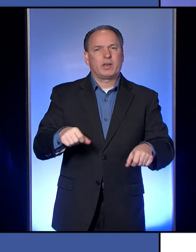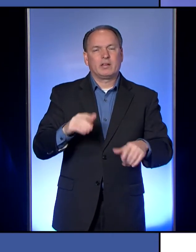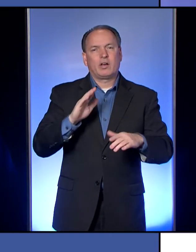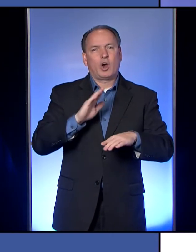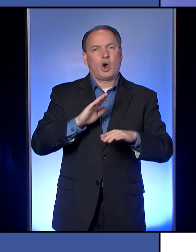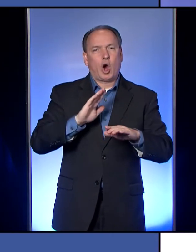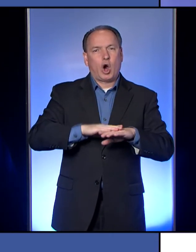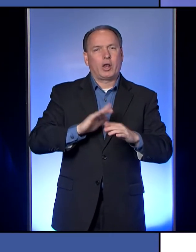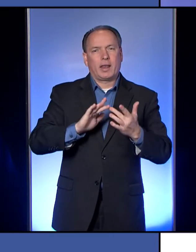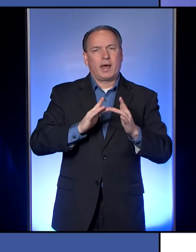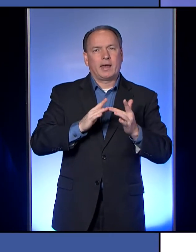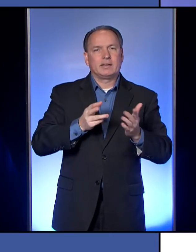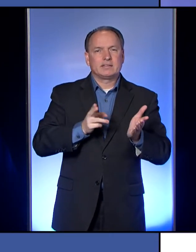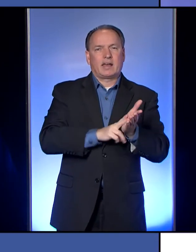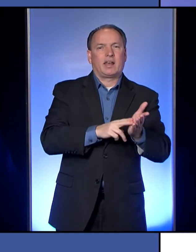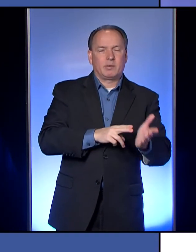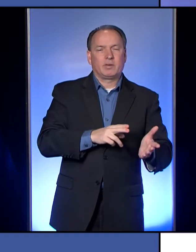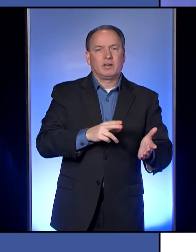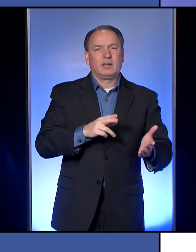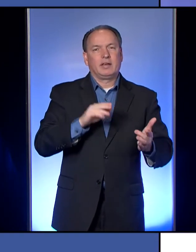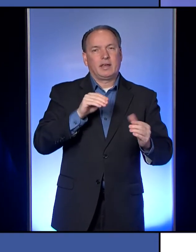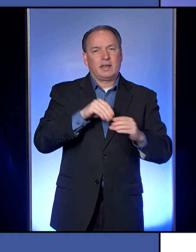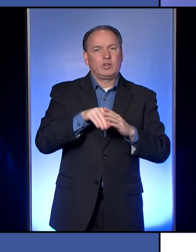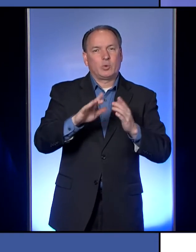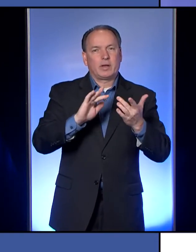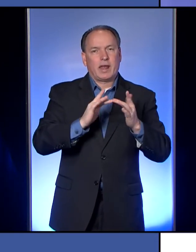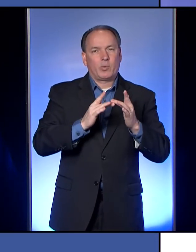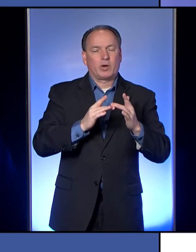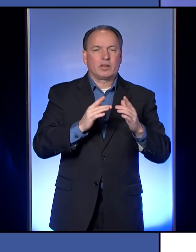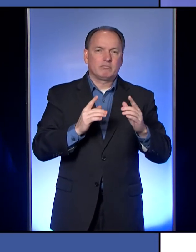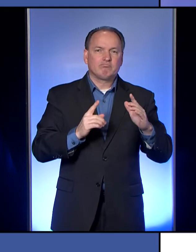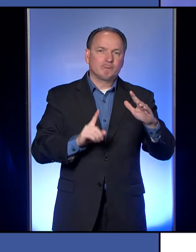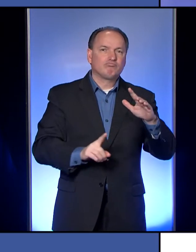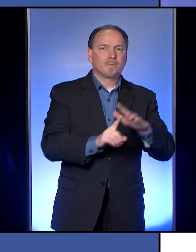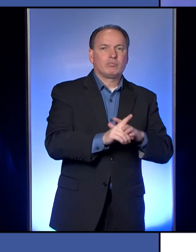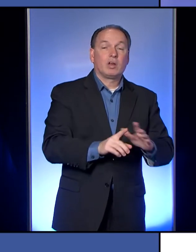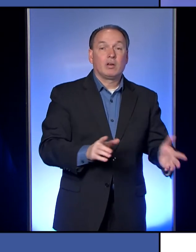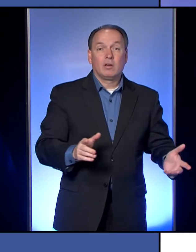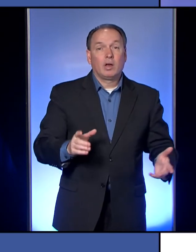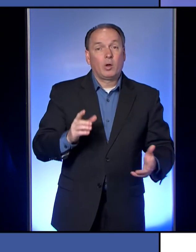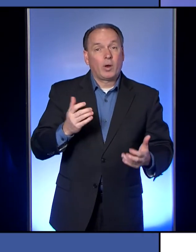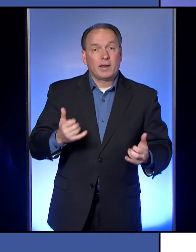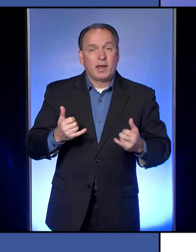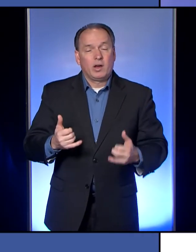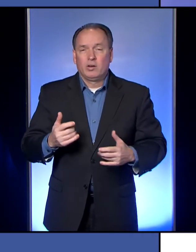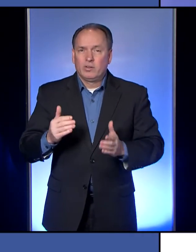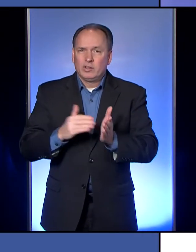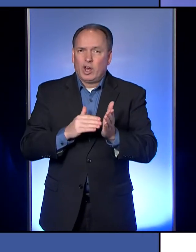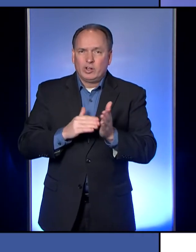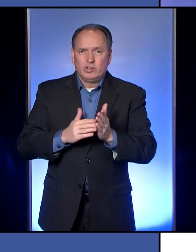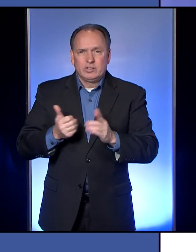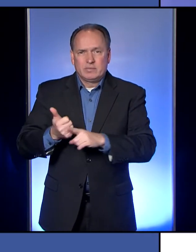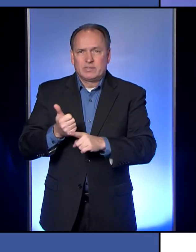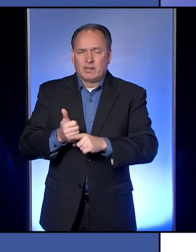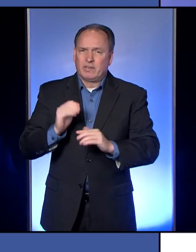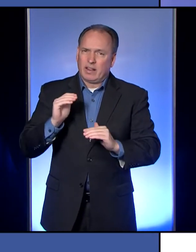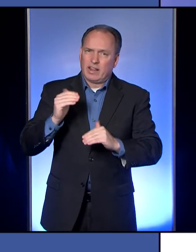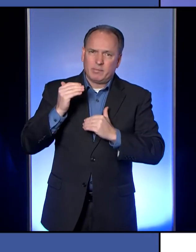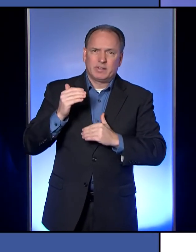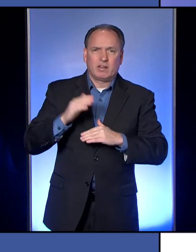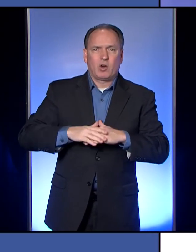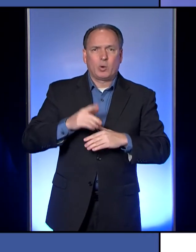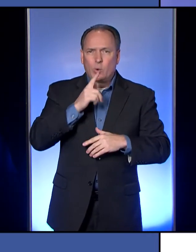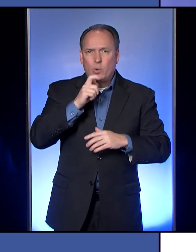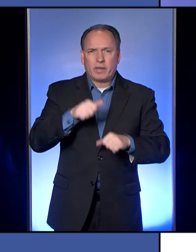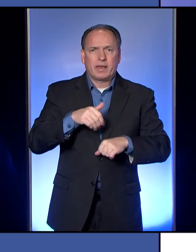that's within network and you would go, uh, right now that even the doctors are super limited on who they could